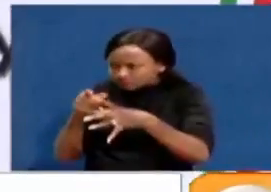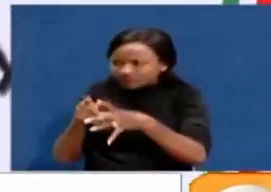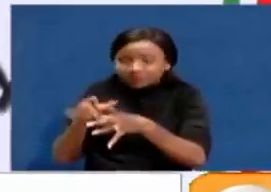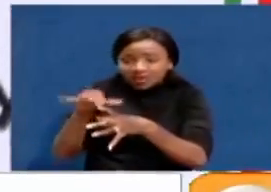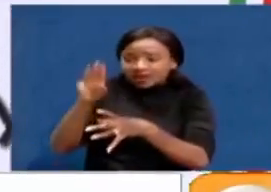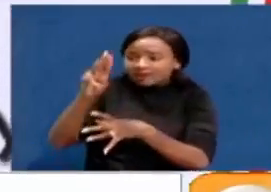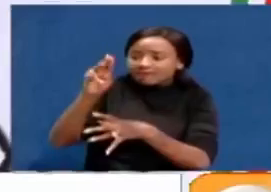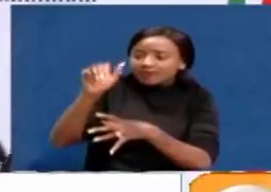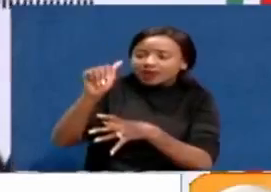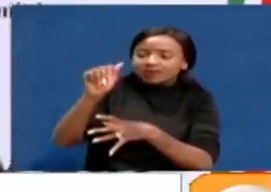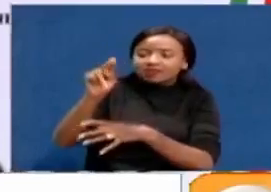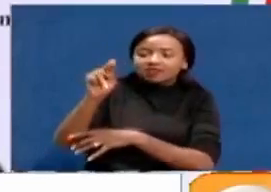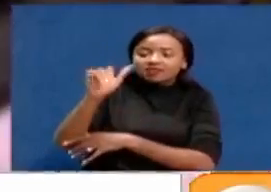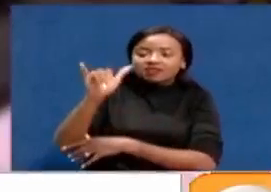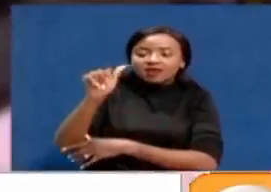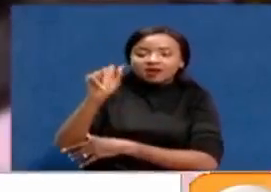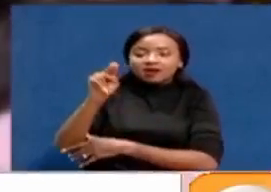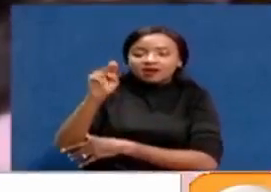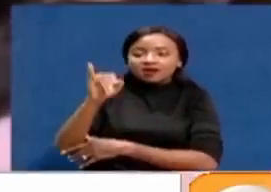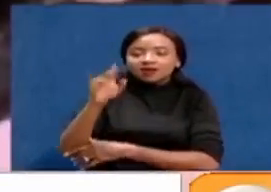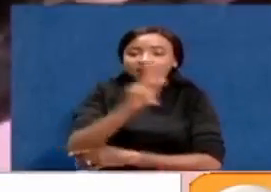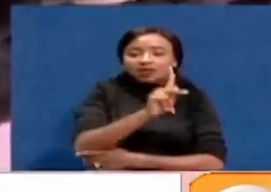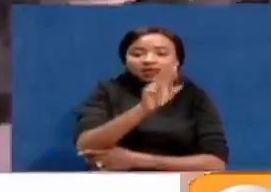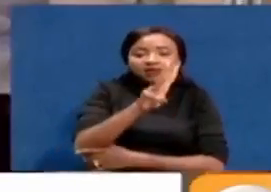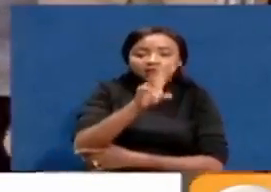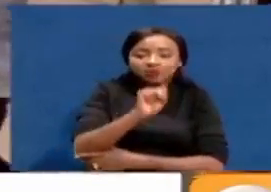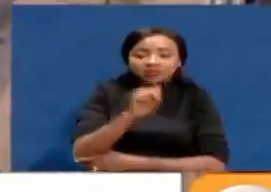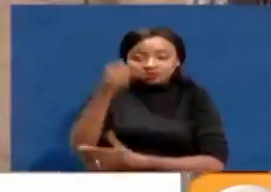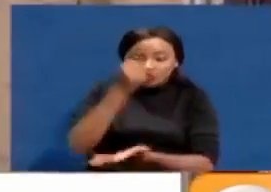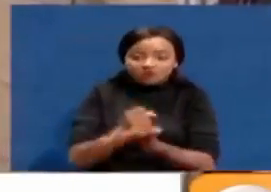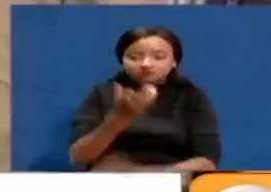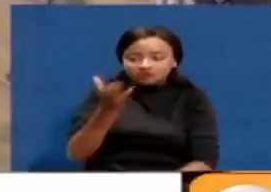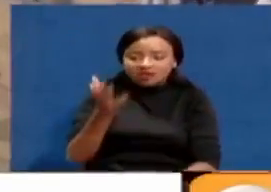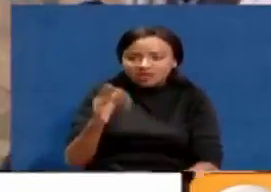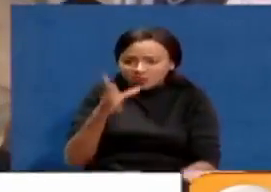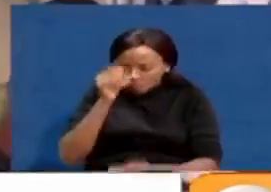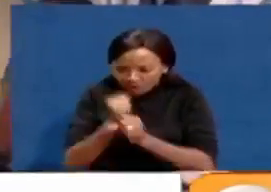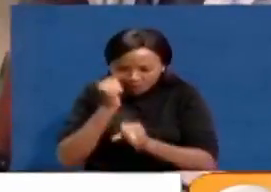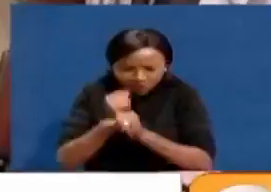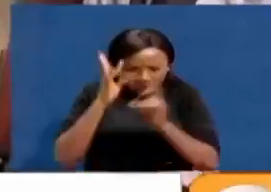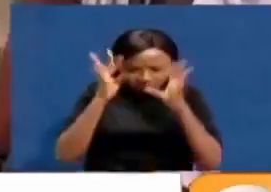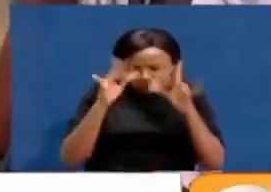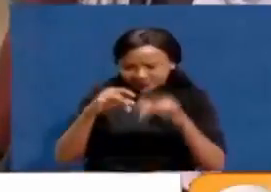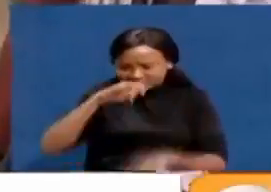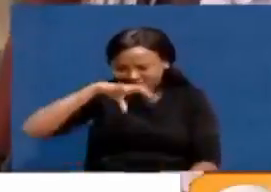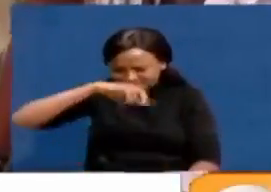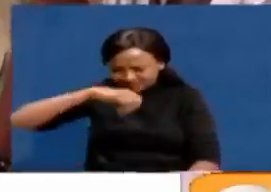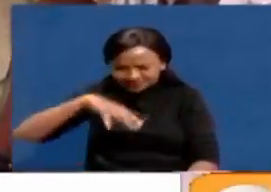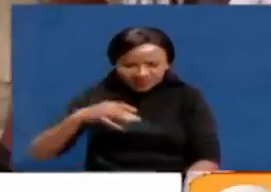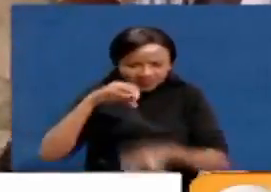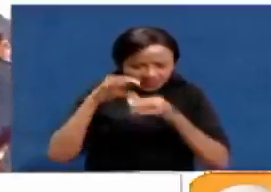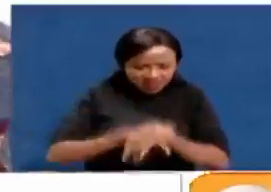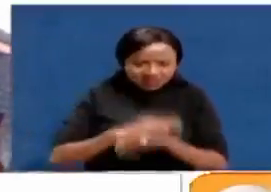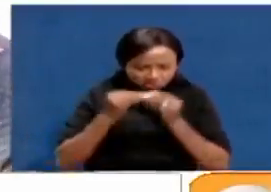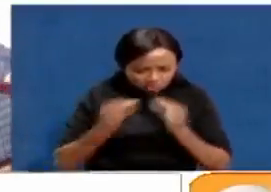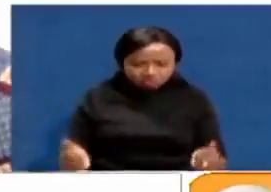at Manyani KWS camp in Taita Taveta working tirelessly to find new digital solutions for present-day